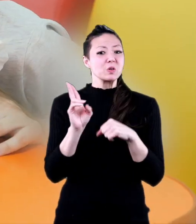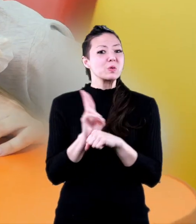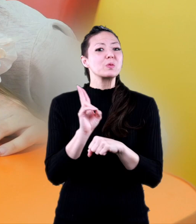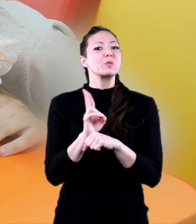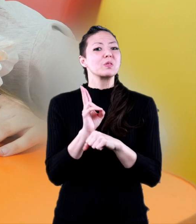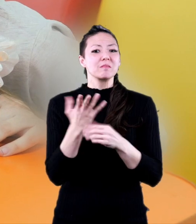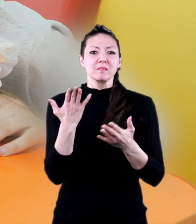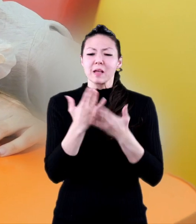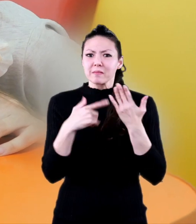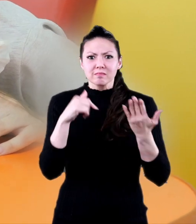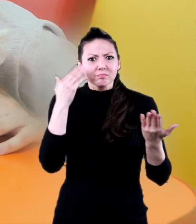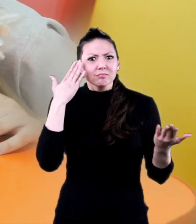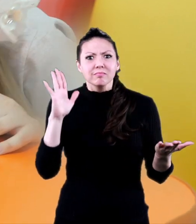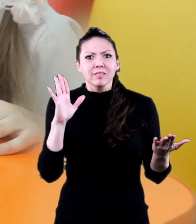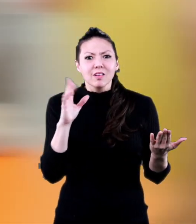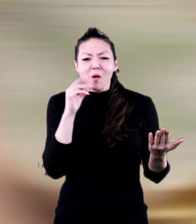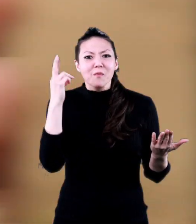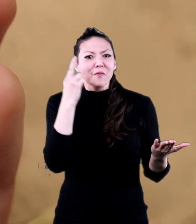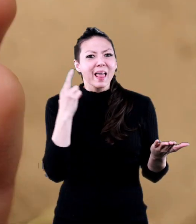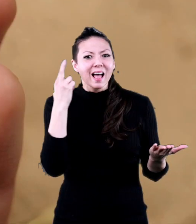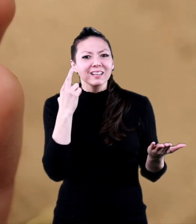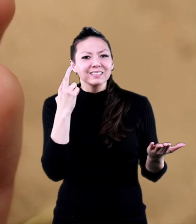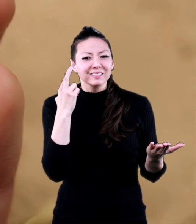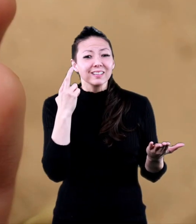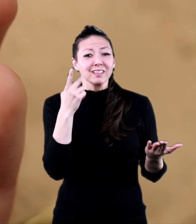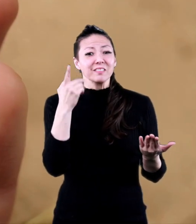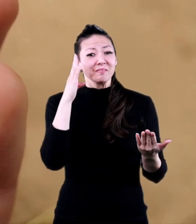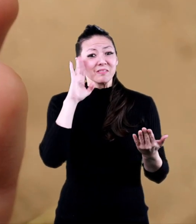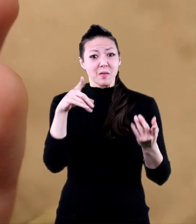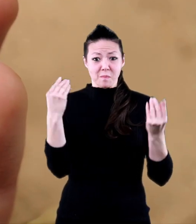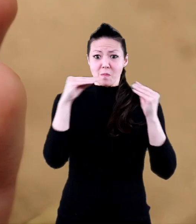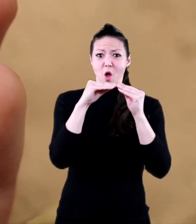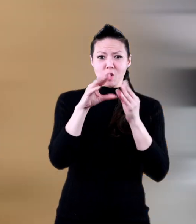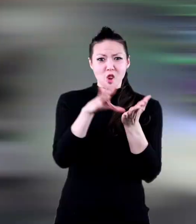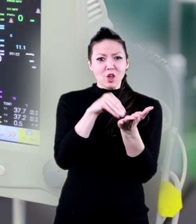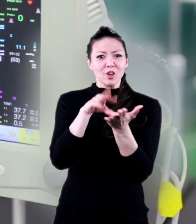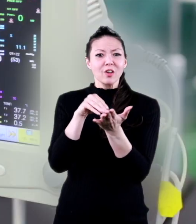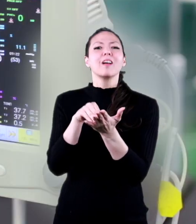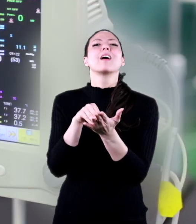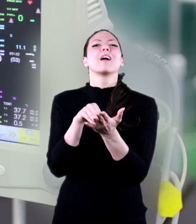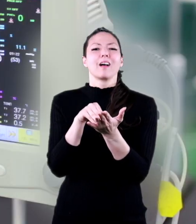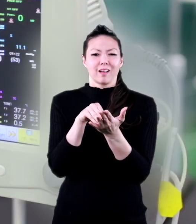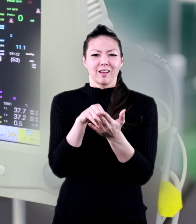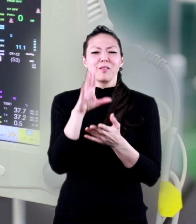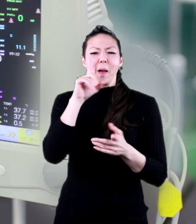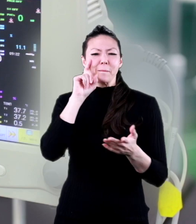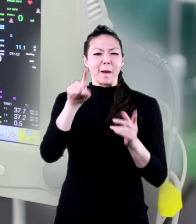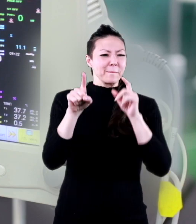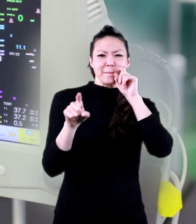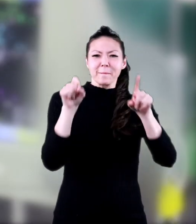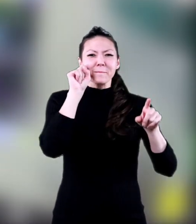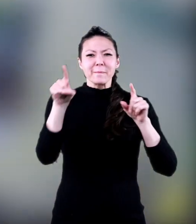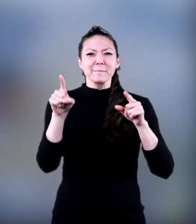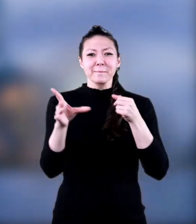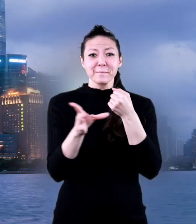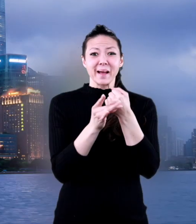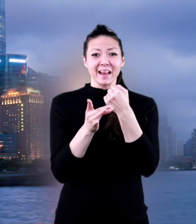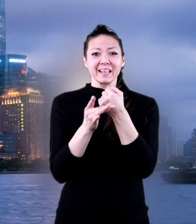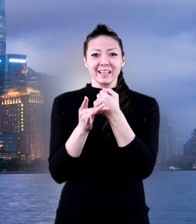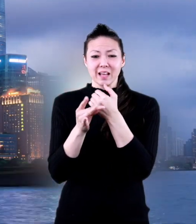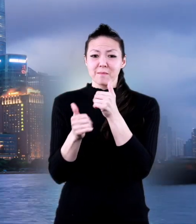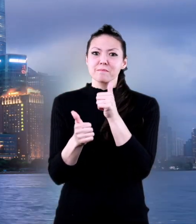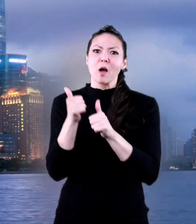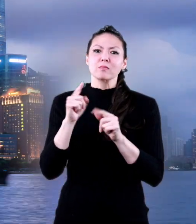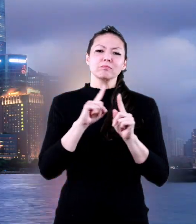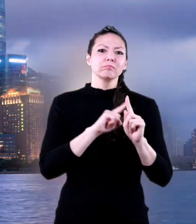a magnet and not even known it. But now that you know more about them, you will be able to spot magnets in